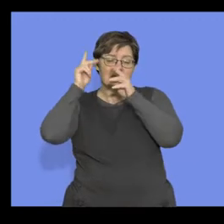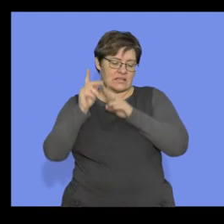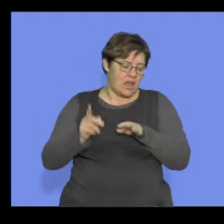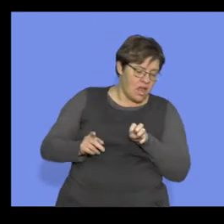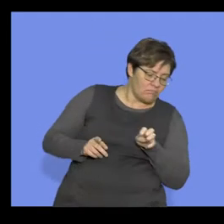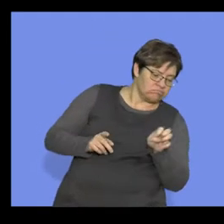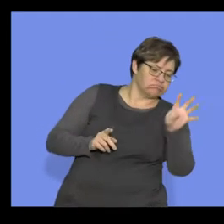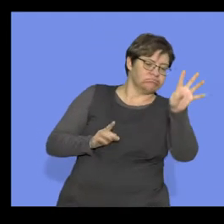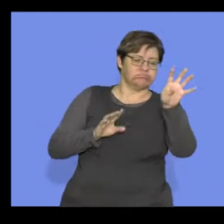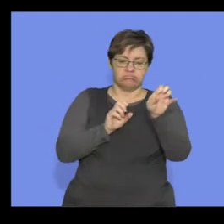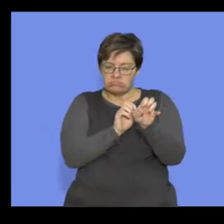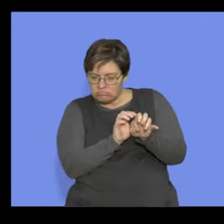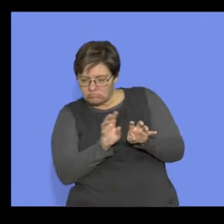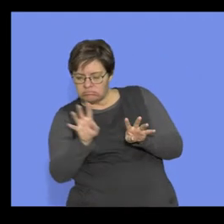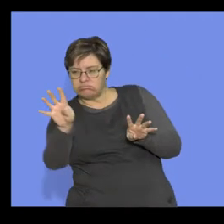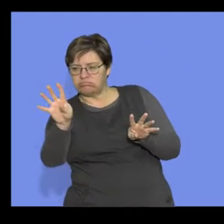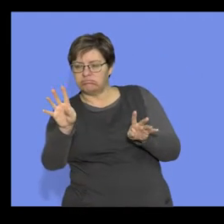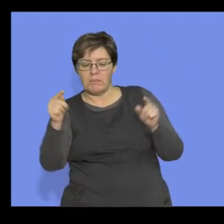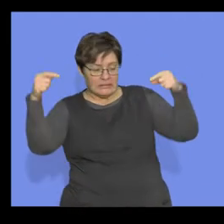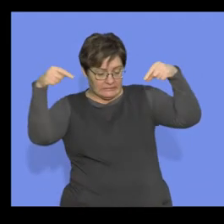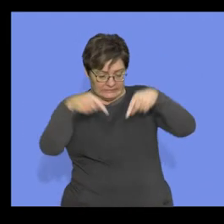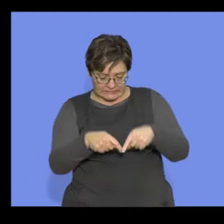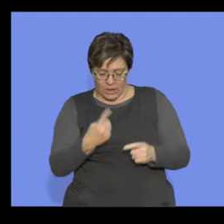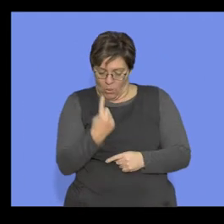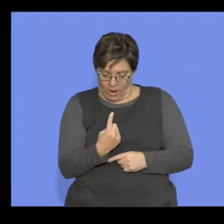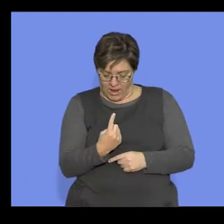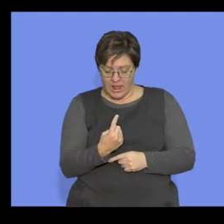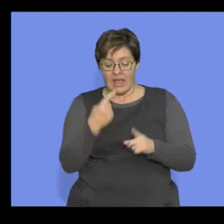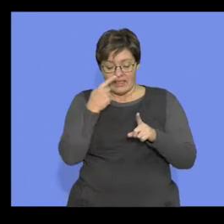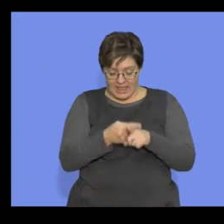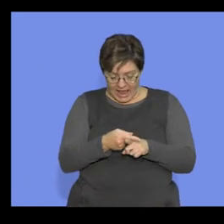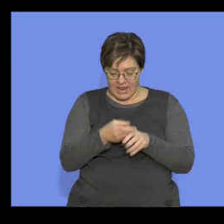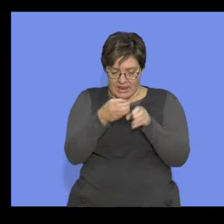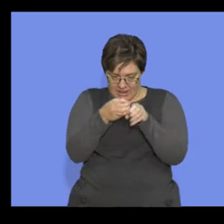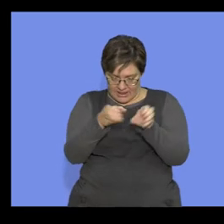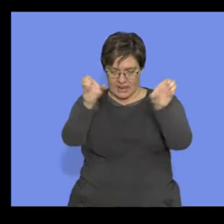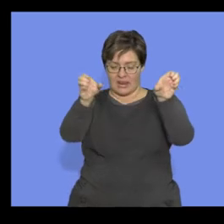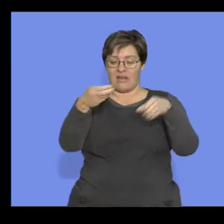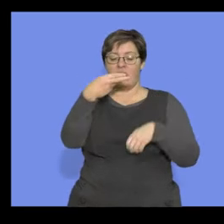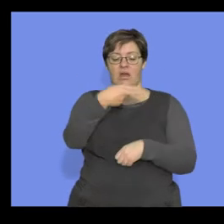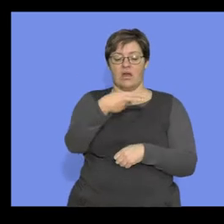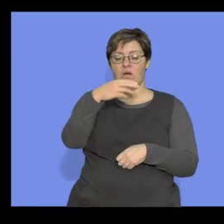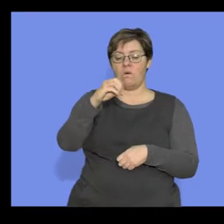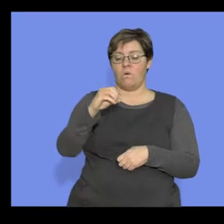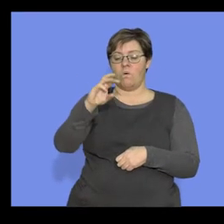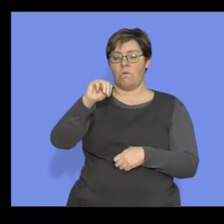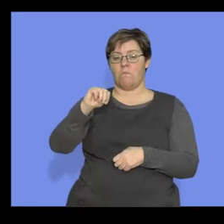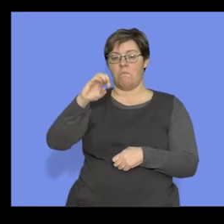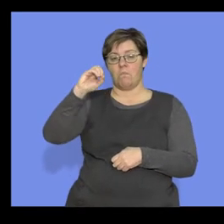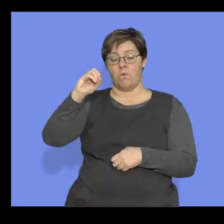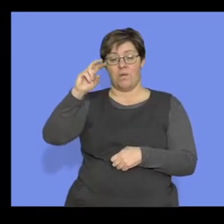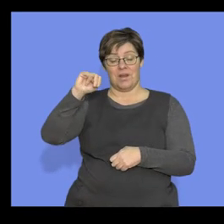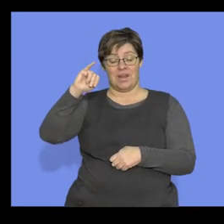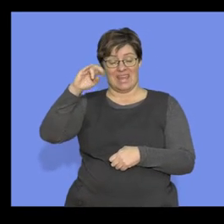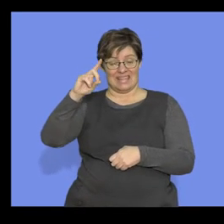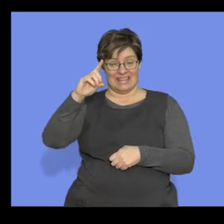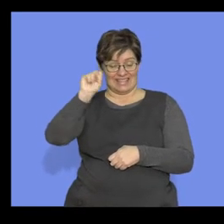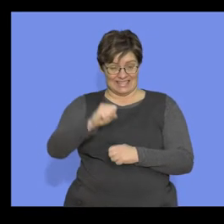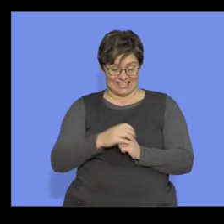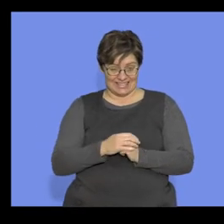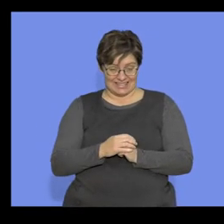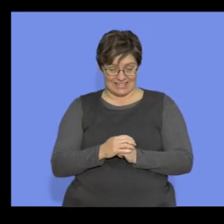all, all right, of the hominids, all right, great apes, et cetera.